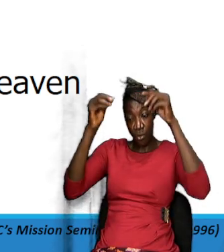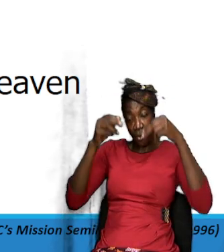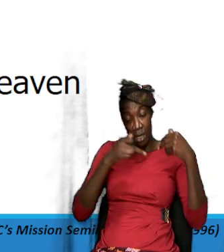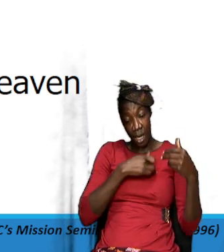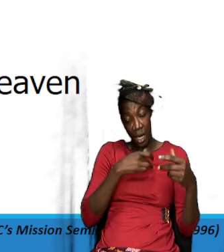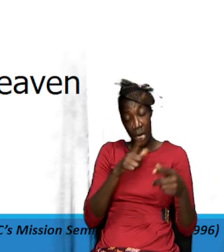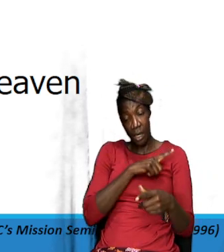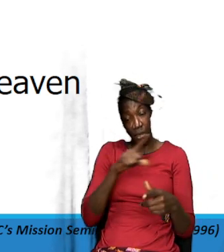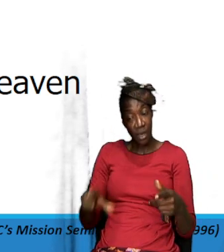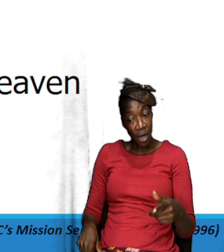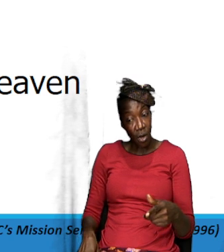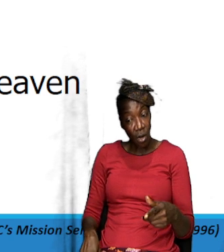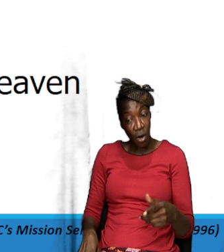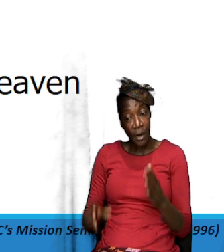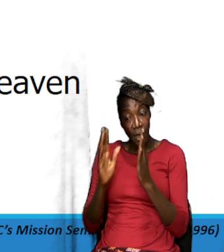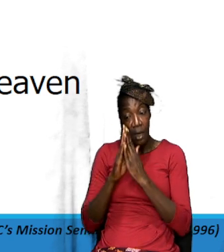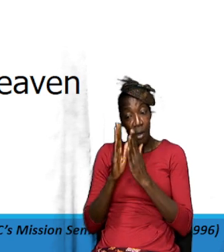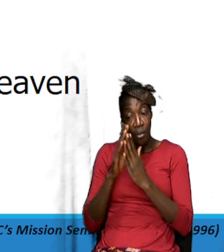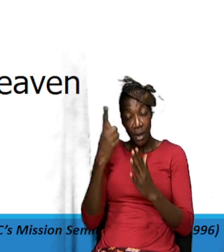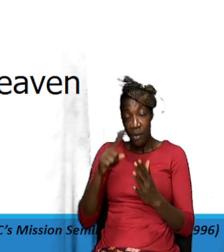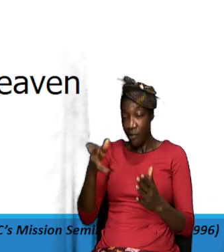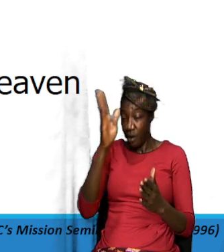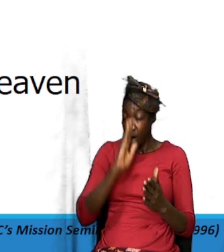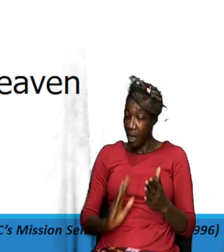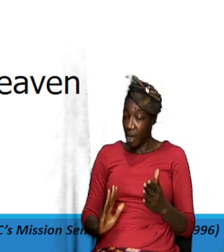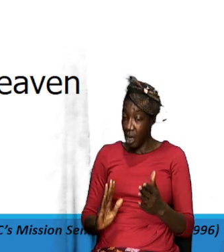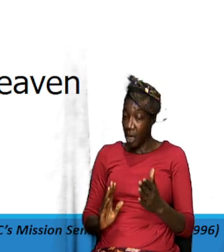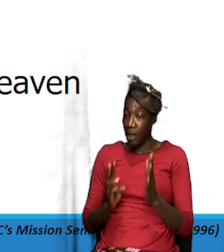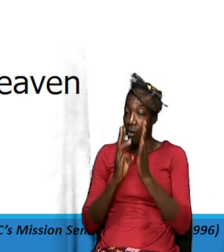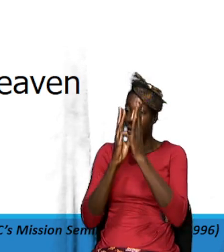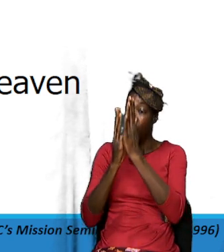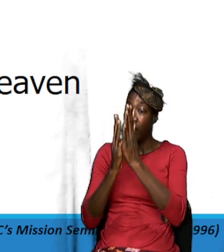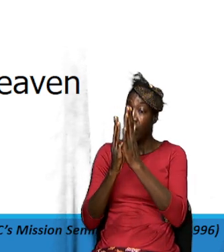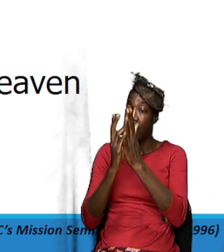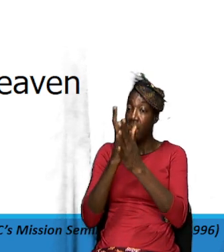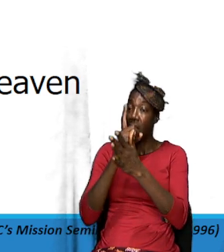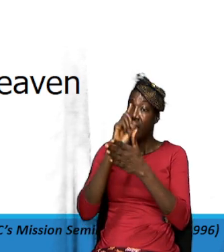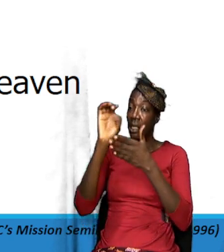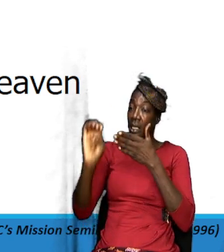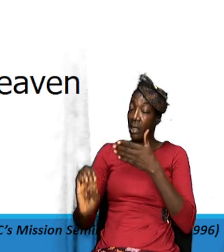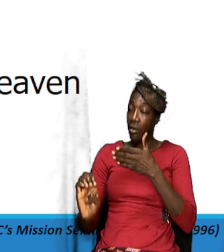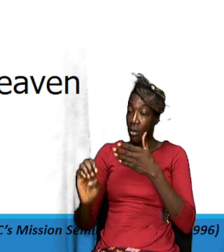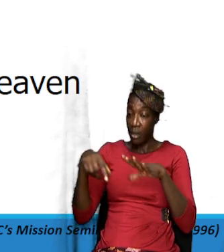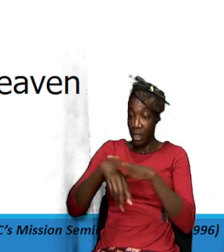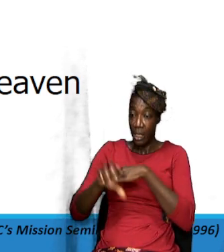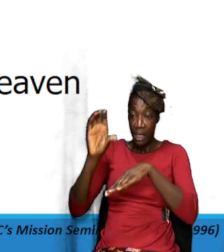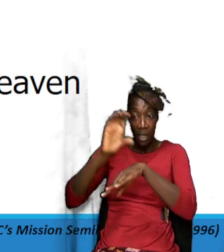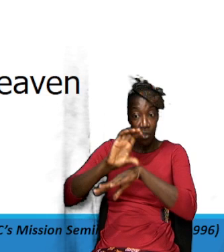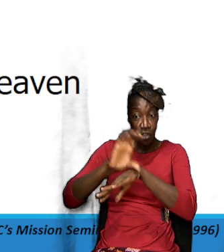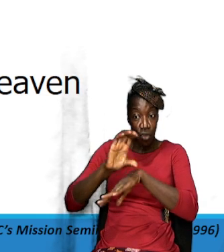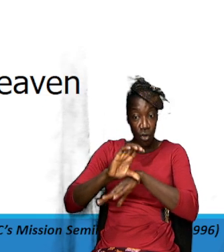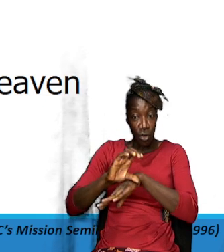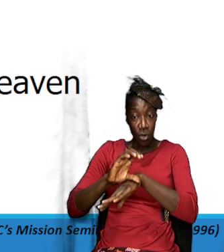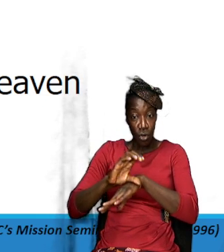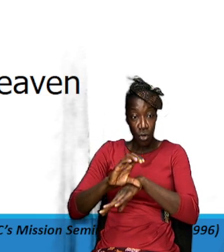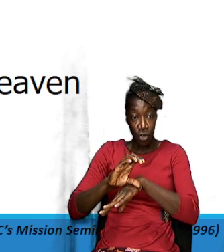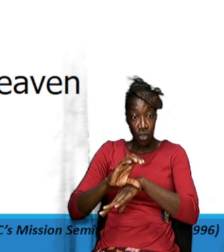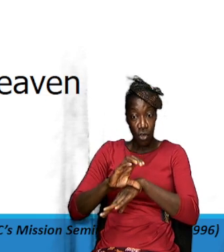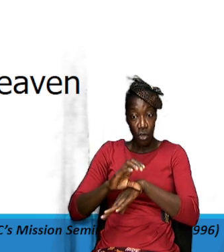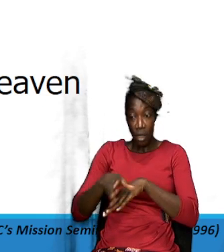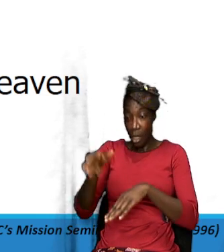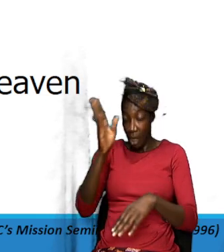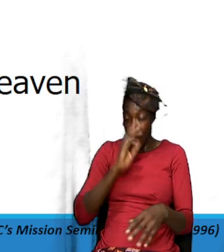and we are praying for God's will to be done we are praying for God's will to be done in church when God's will is done in